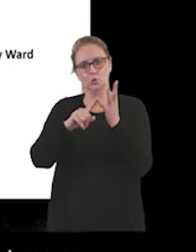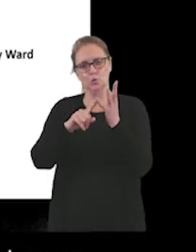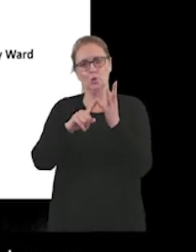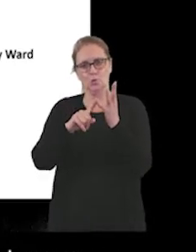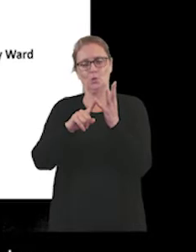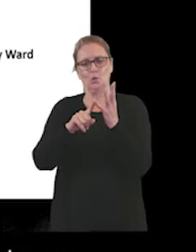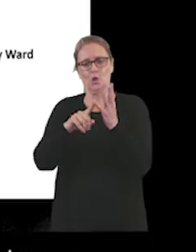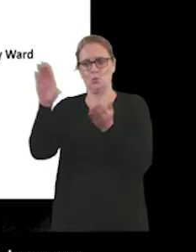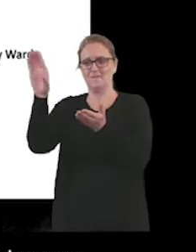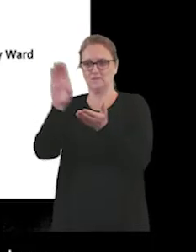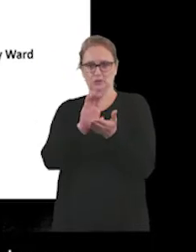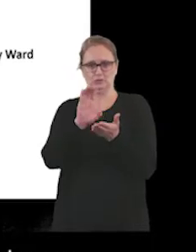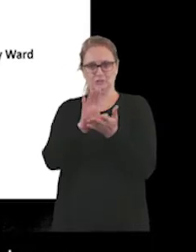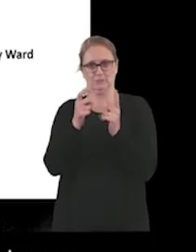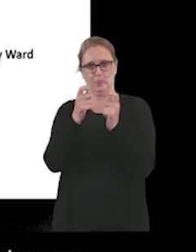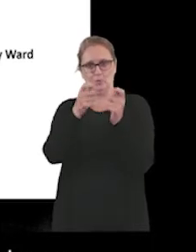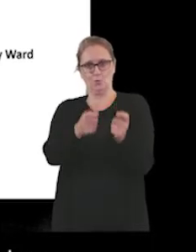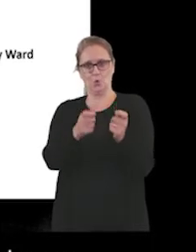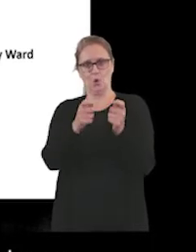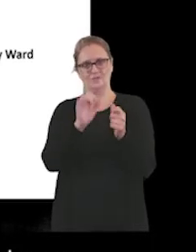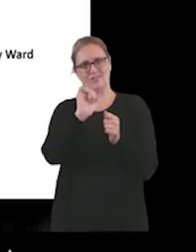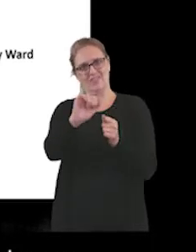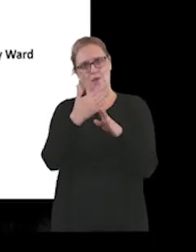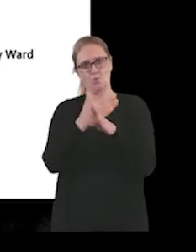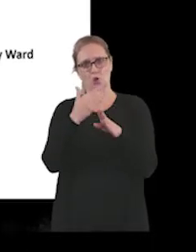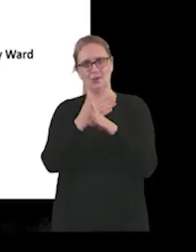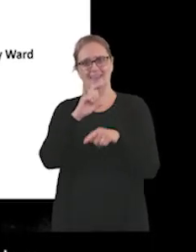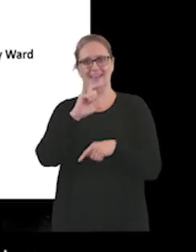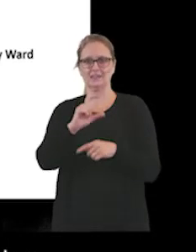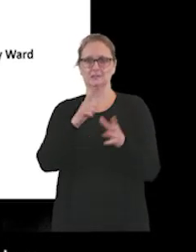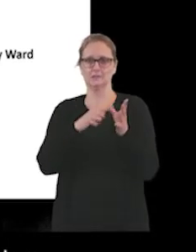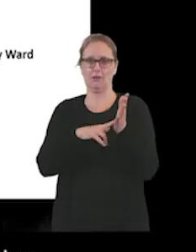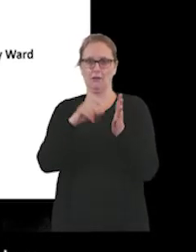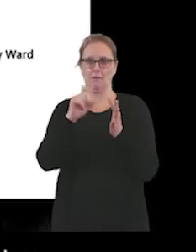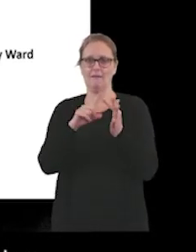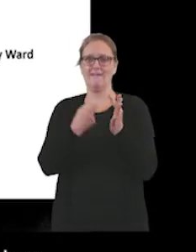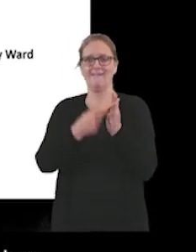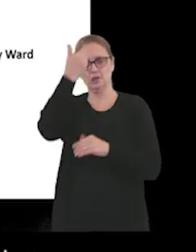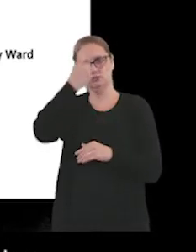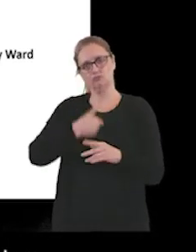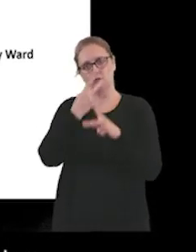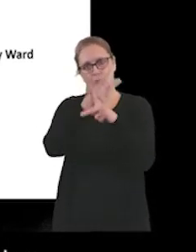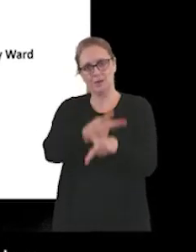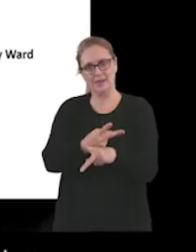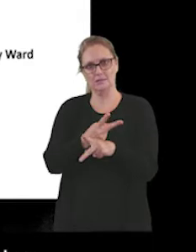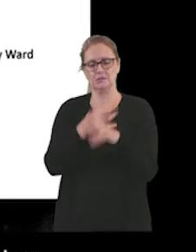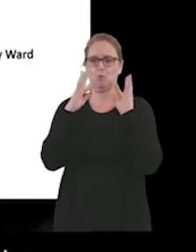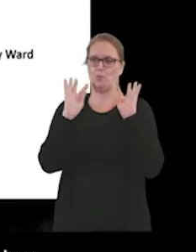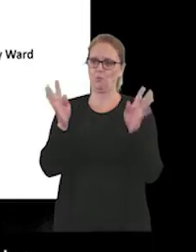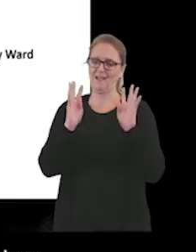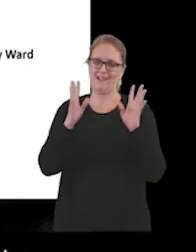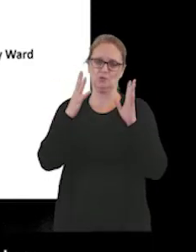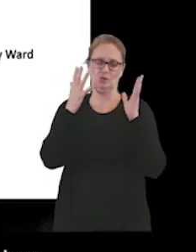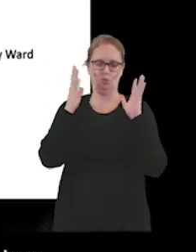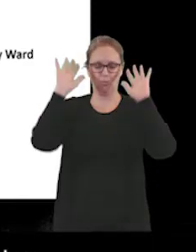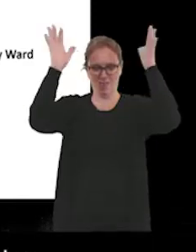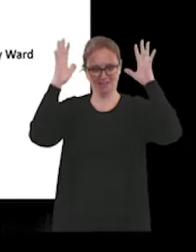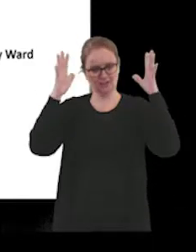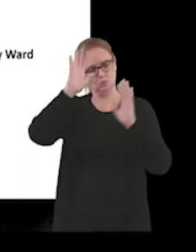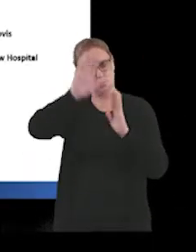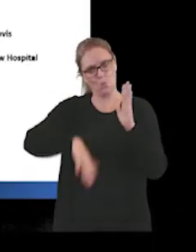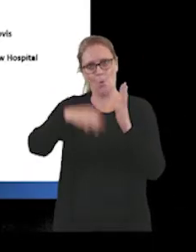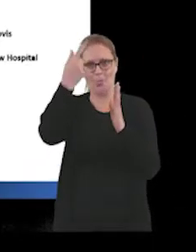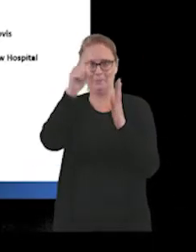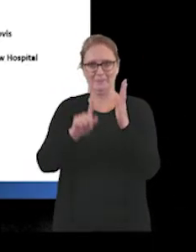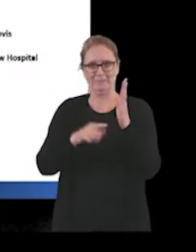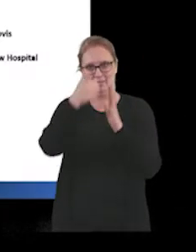for their work in cancer and stroke care. So, tremendous well done to everybody on that list.